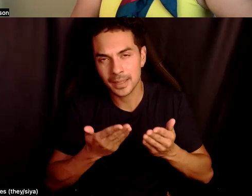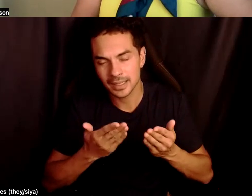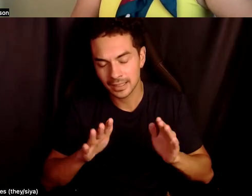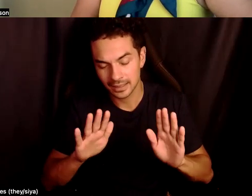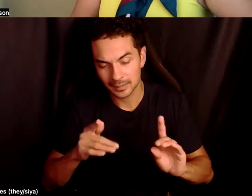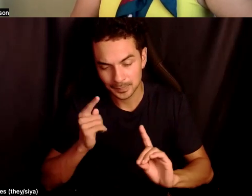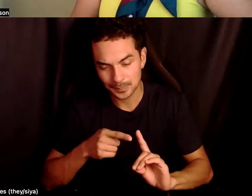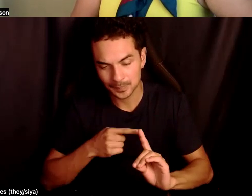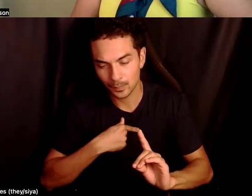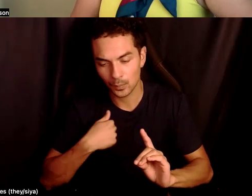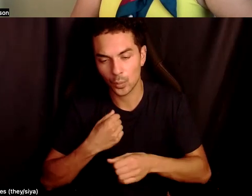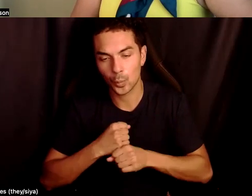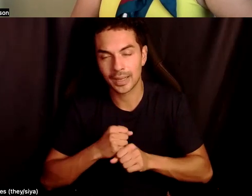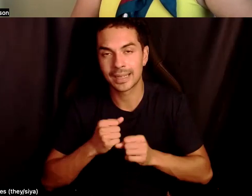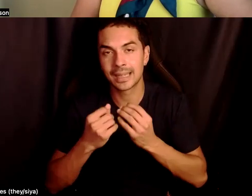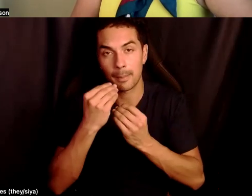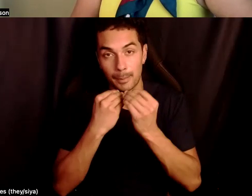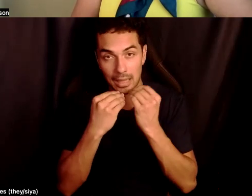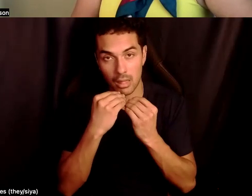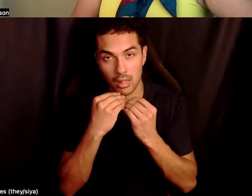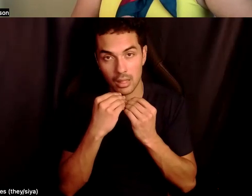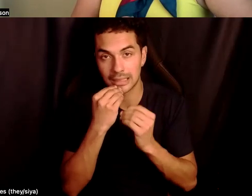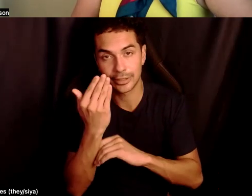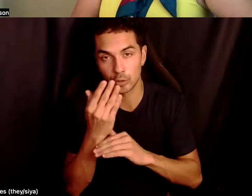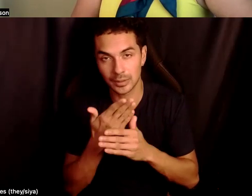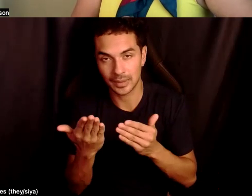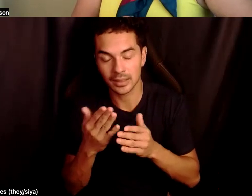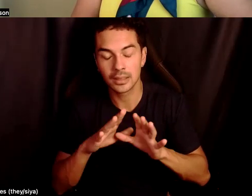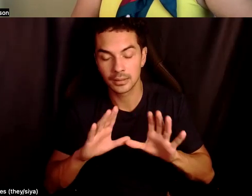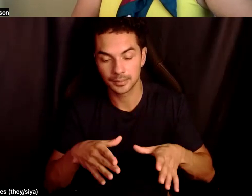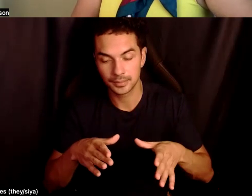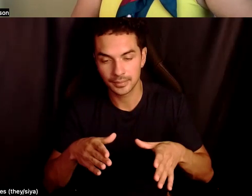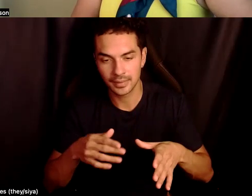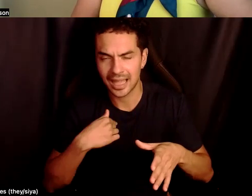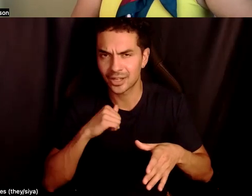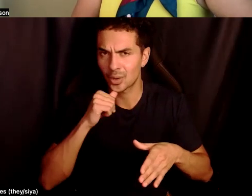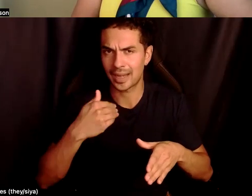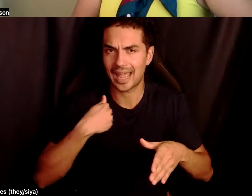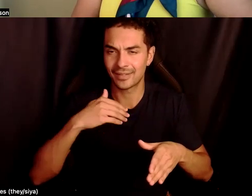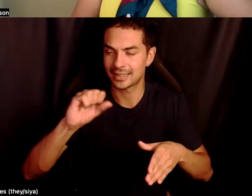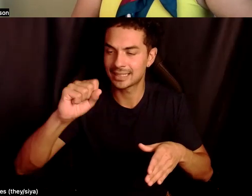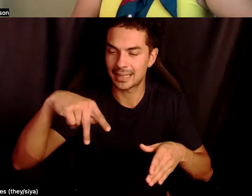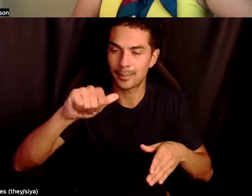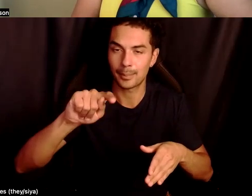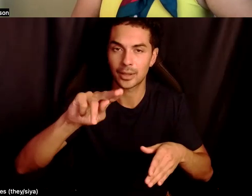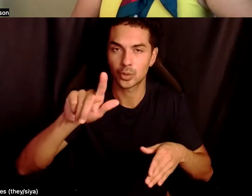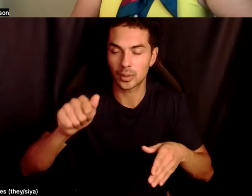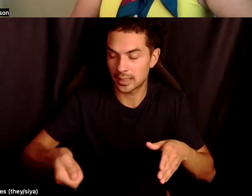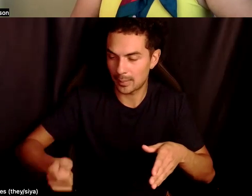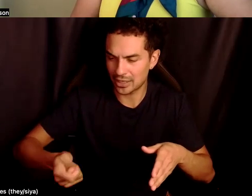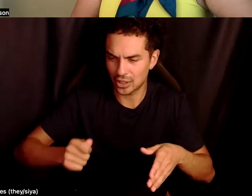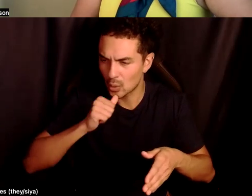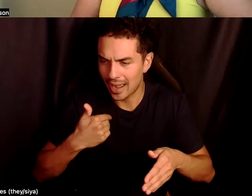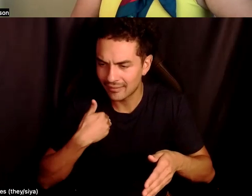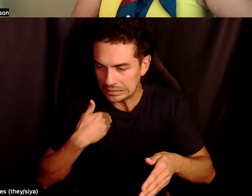we're creating a meal and I'm like, oh my gosh, I don't have a spatula, but that's a tool that Ingrid has. And